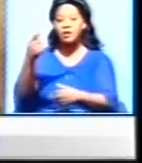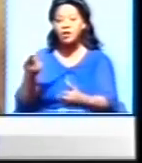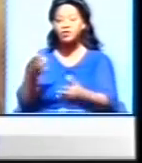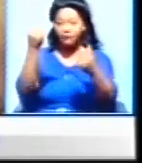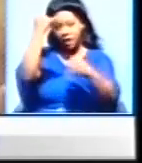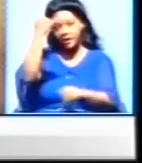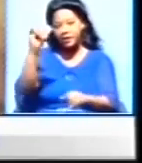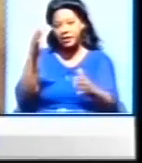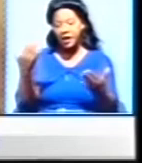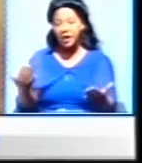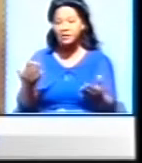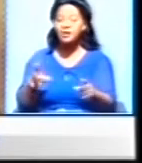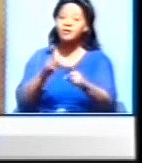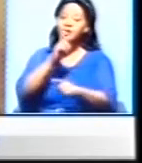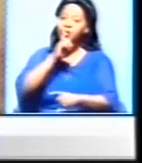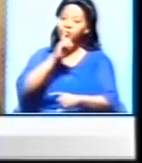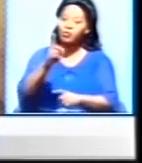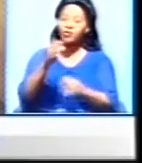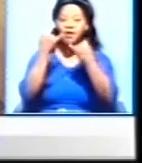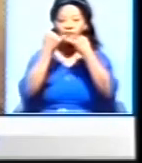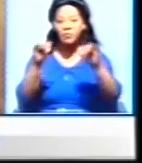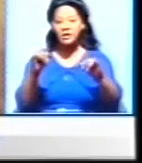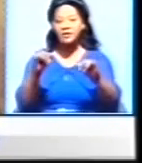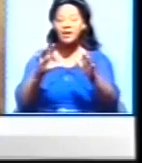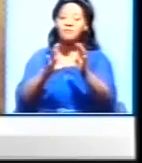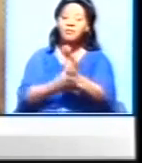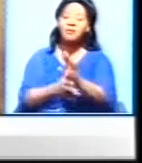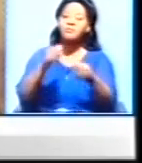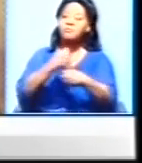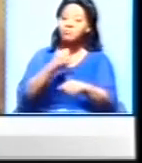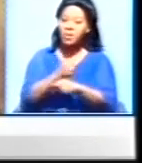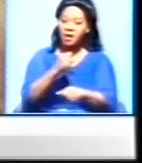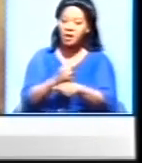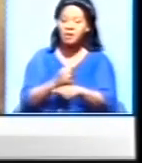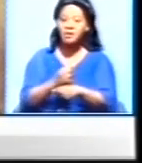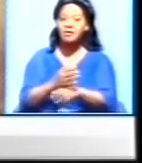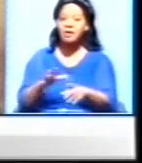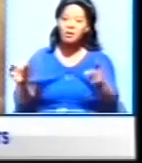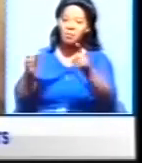facts, and that they can make their minds up.